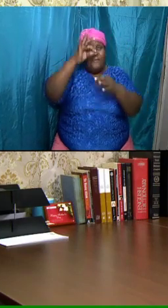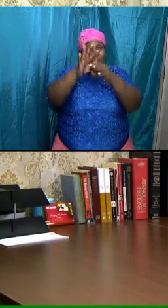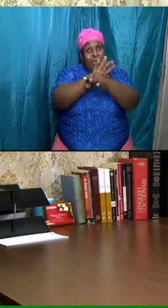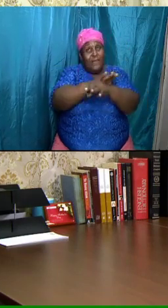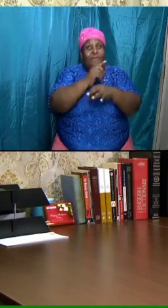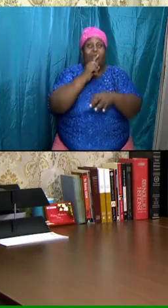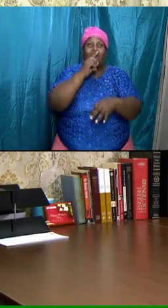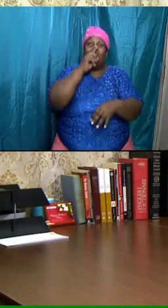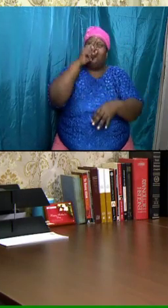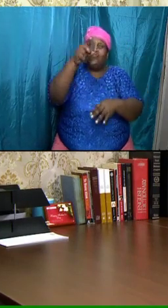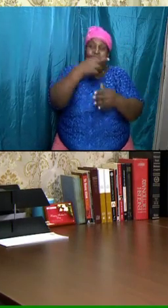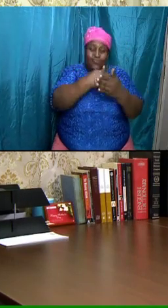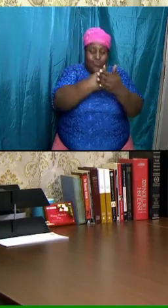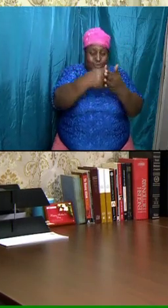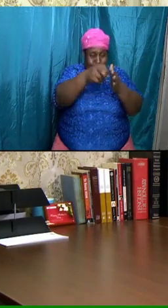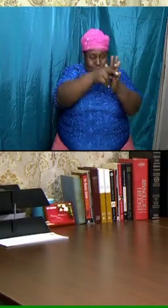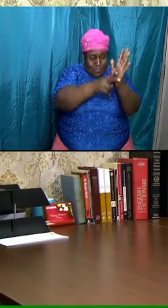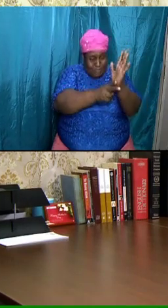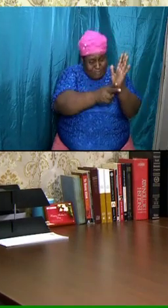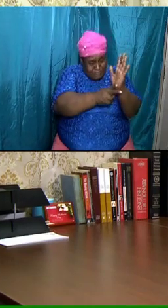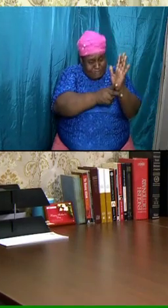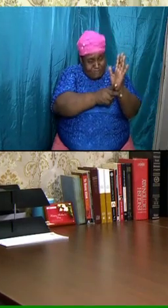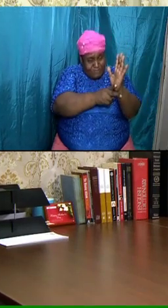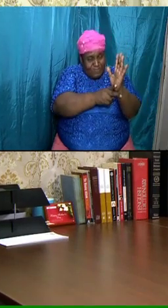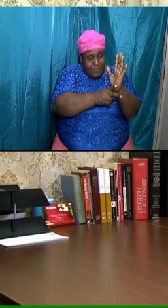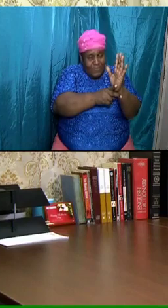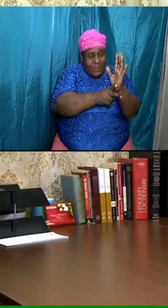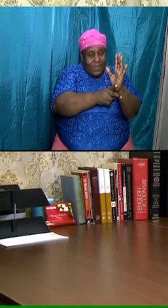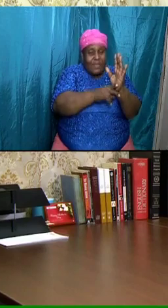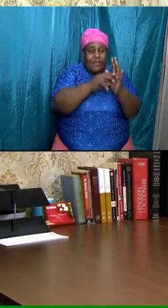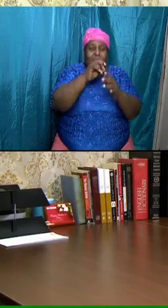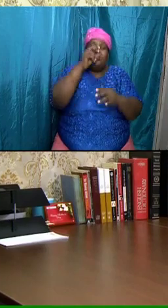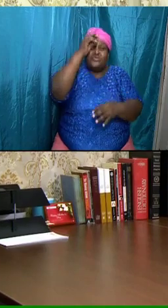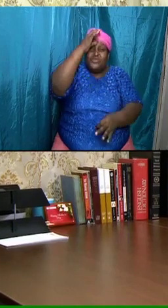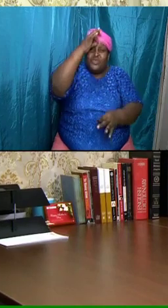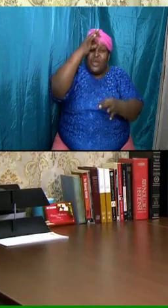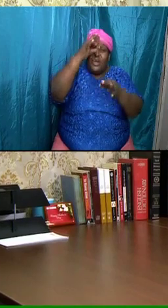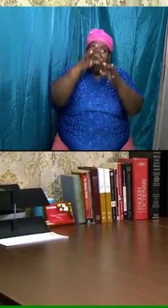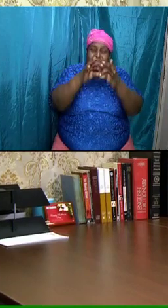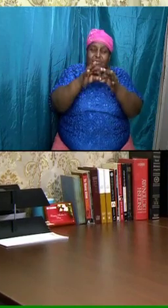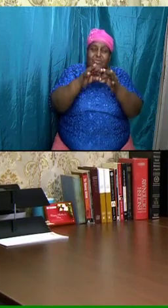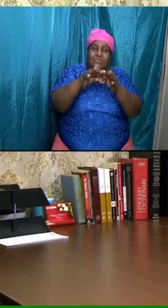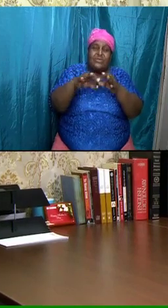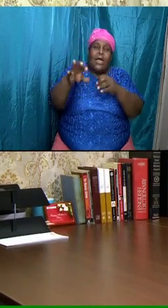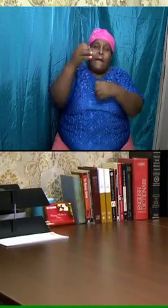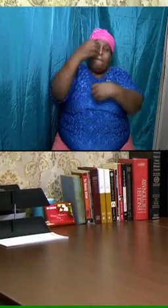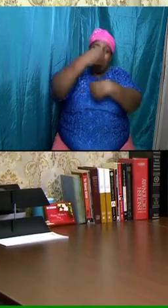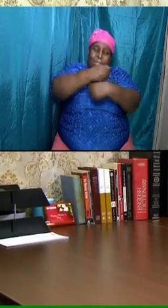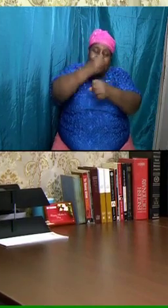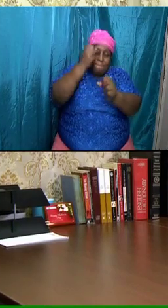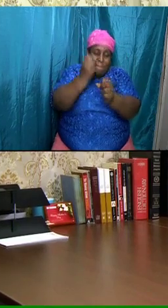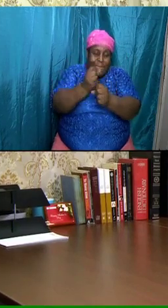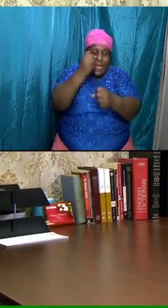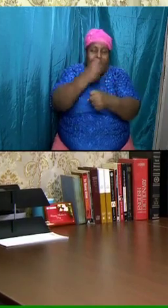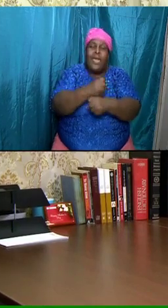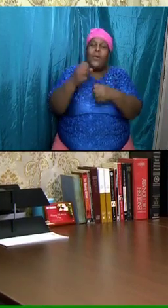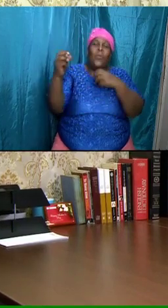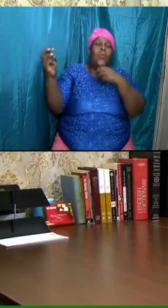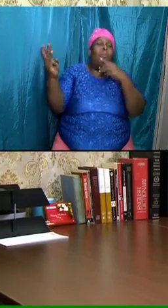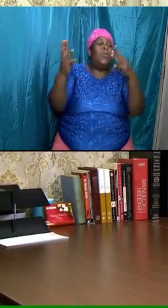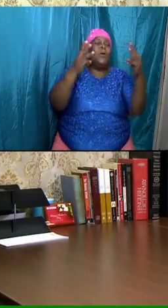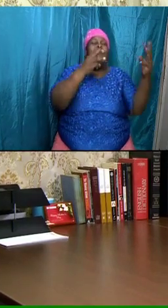and in righteousness he does judge and make war